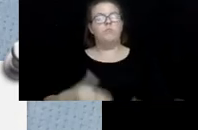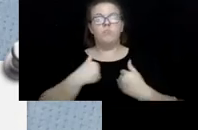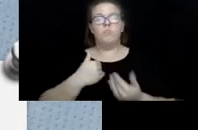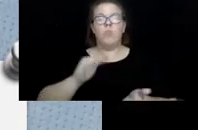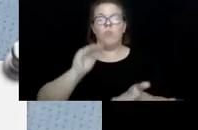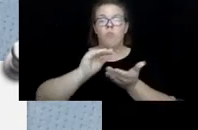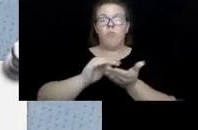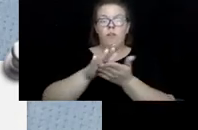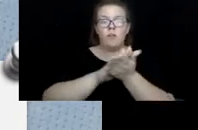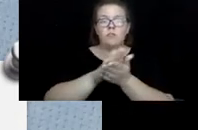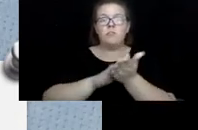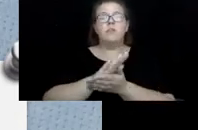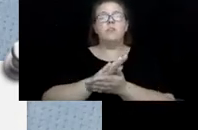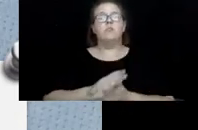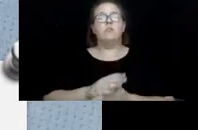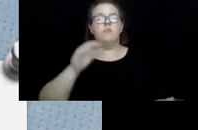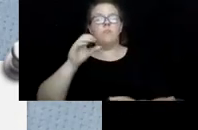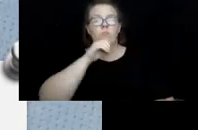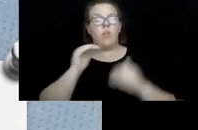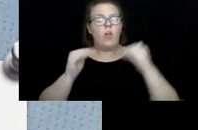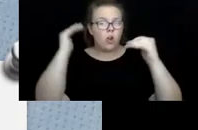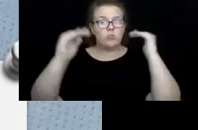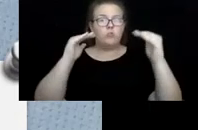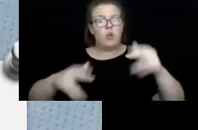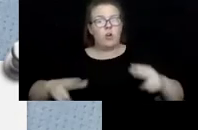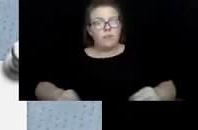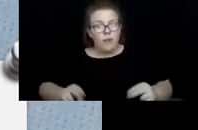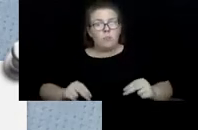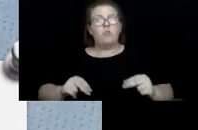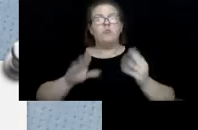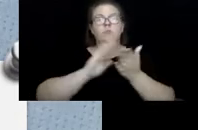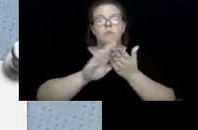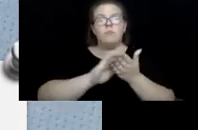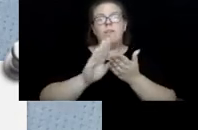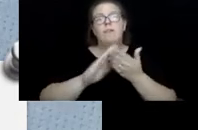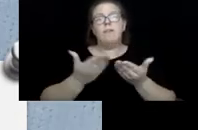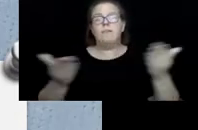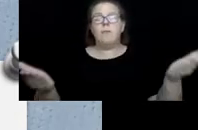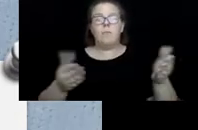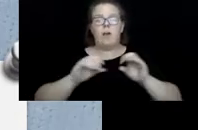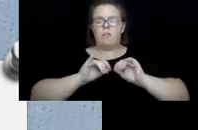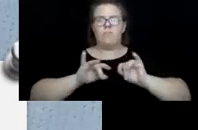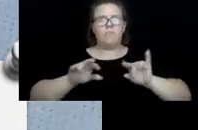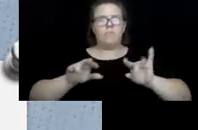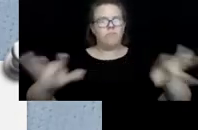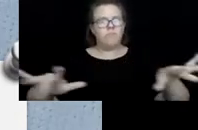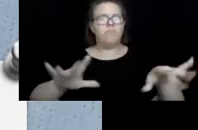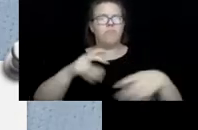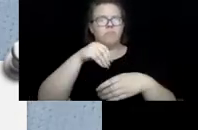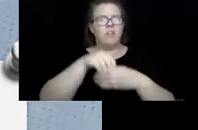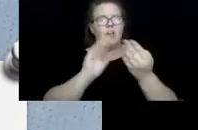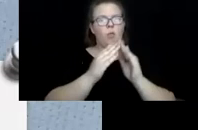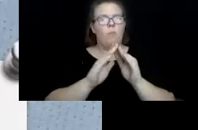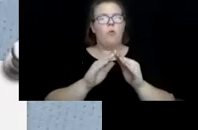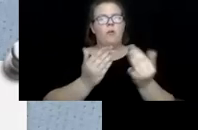diapers, milk distribution, cleaning and paper supplies supplies have been distributed throughout the community with the